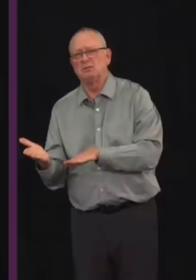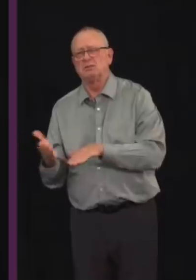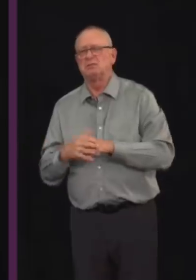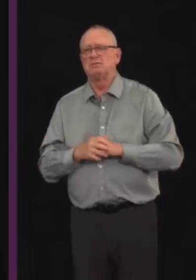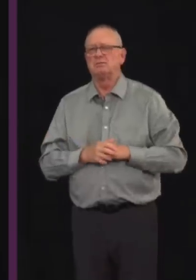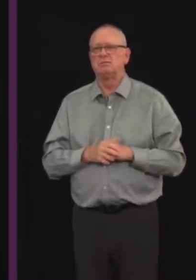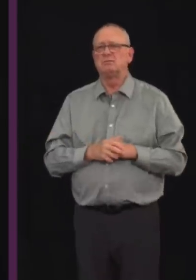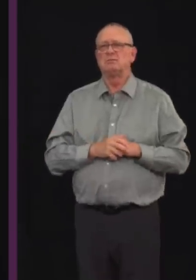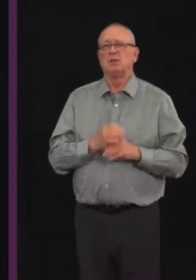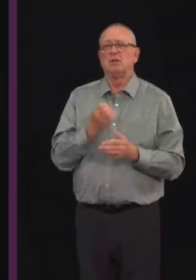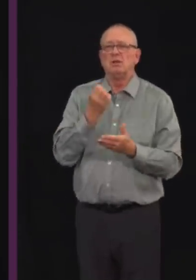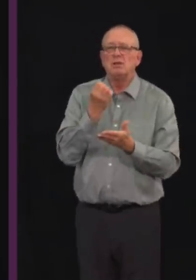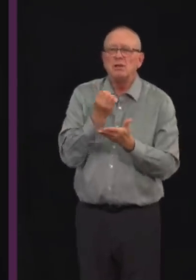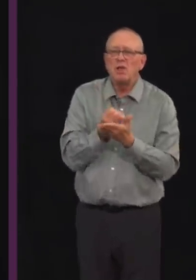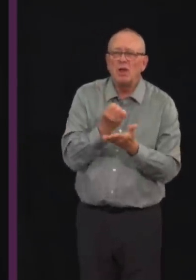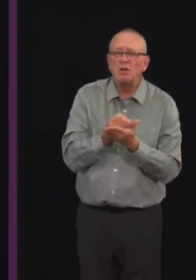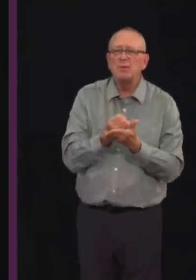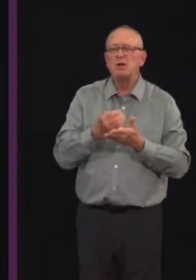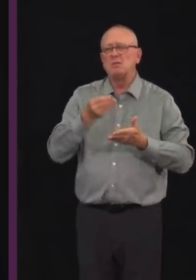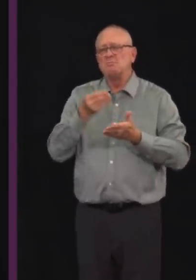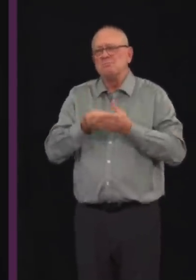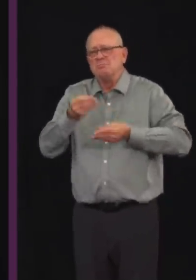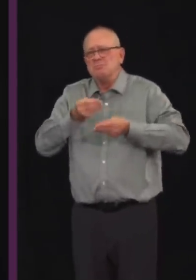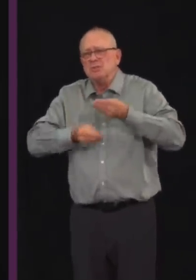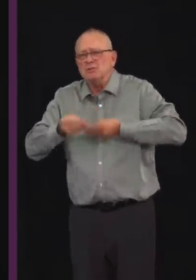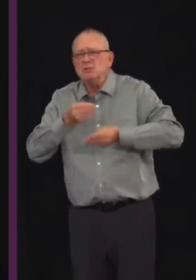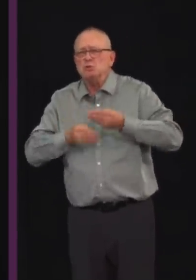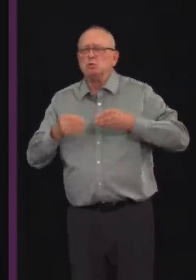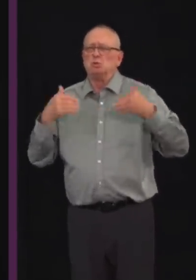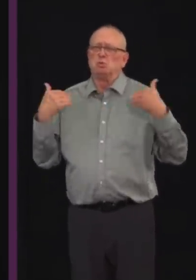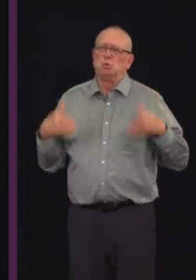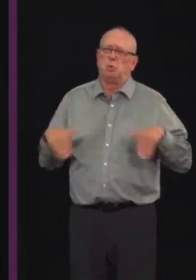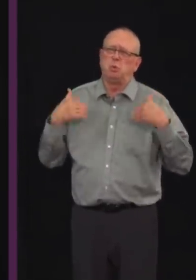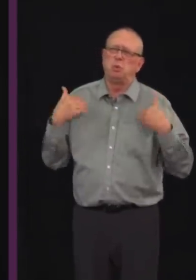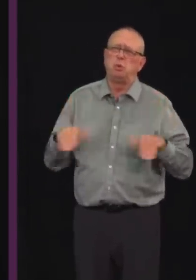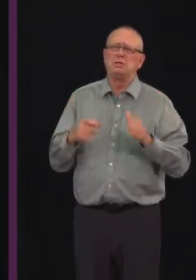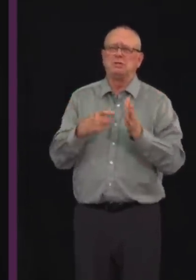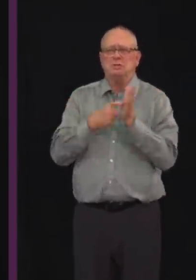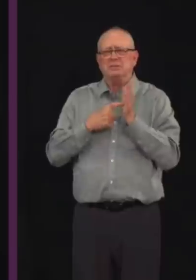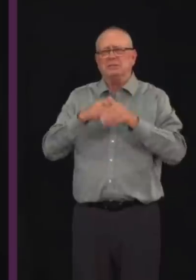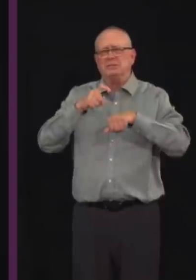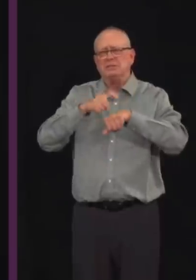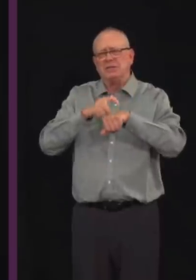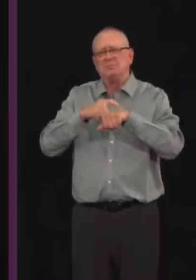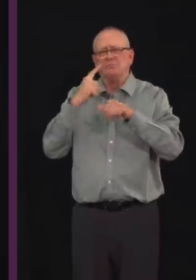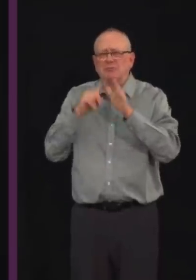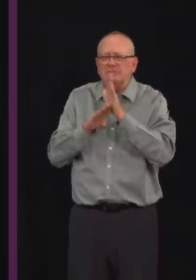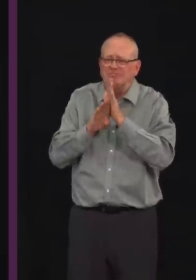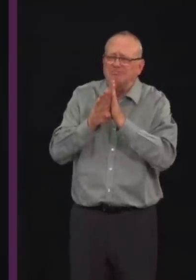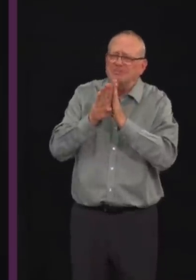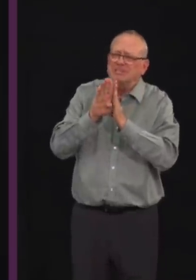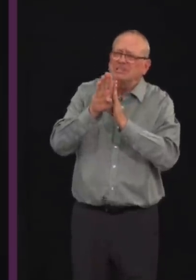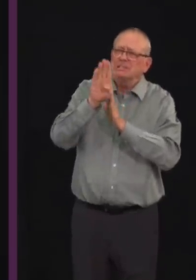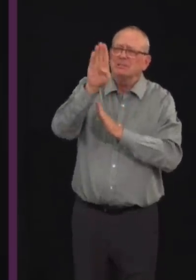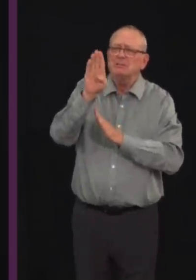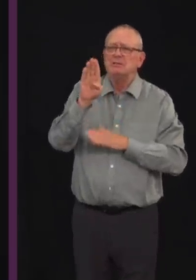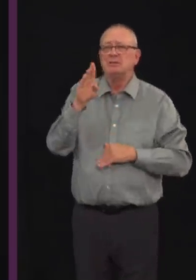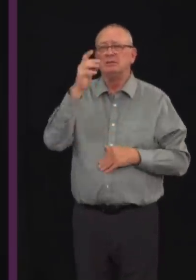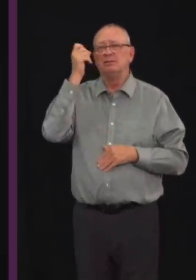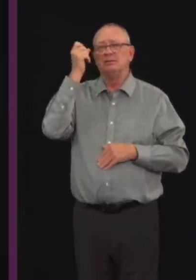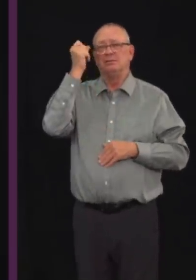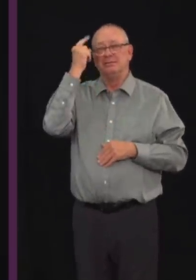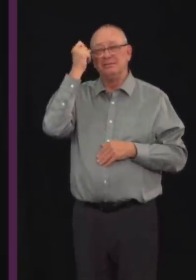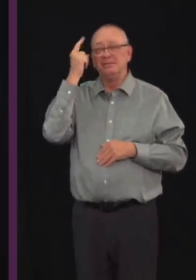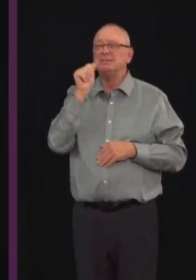and fiscal wounds will take some time to heal. But though we were bent, we have not been broken. In fact,